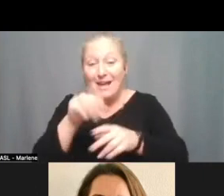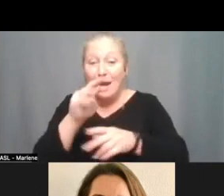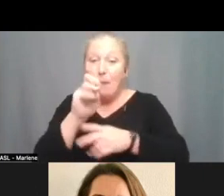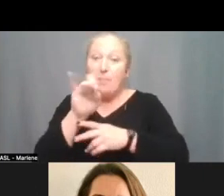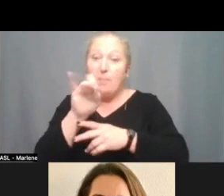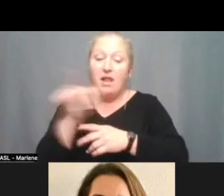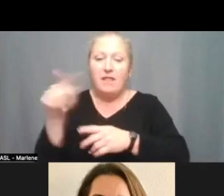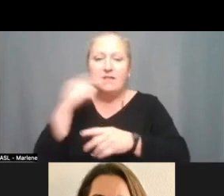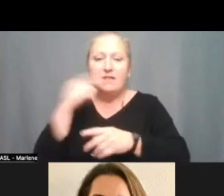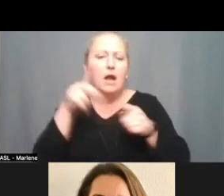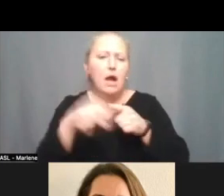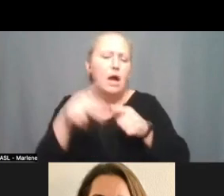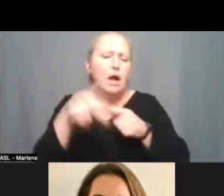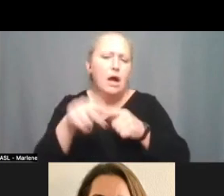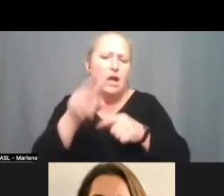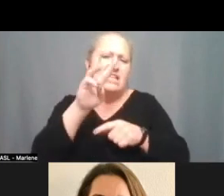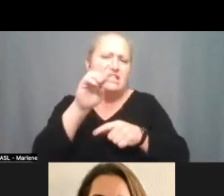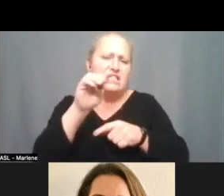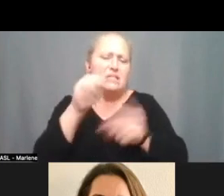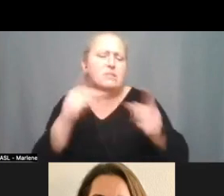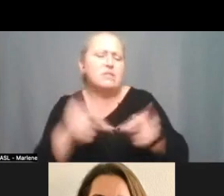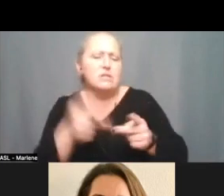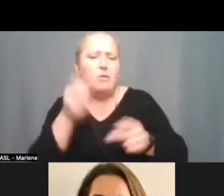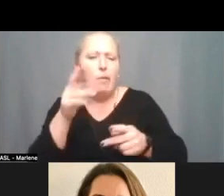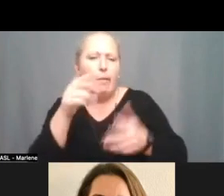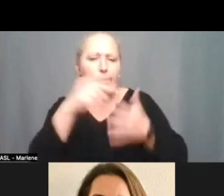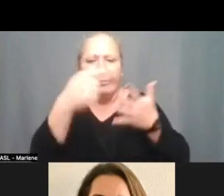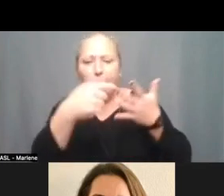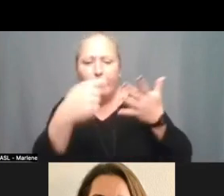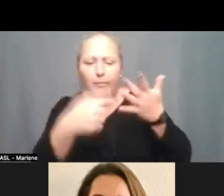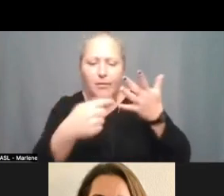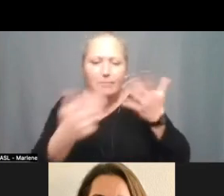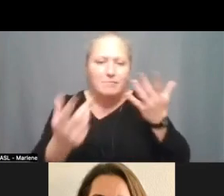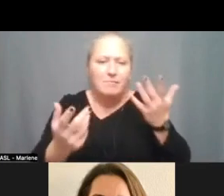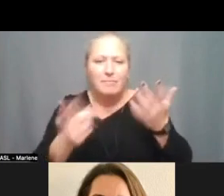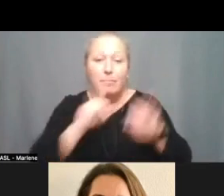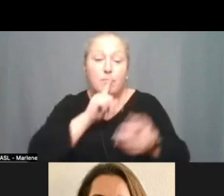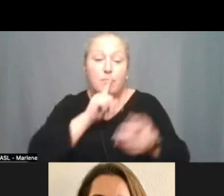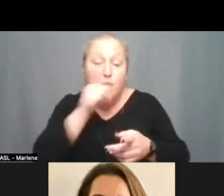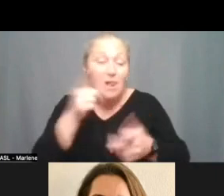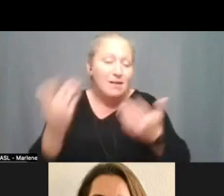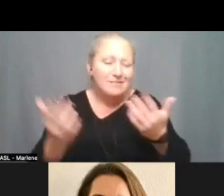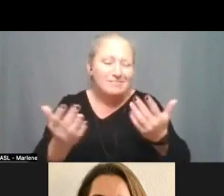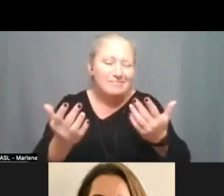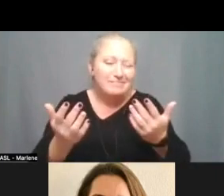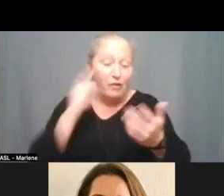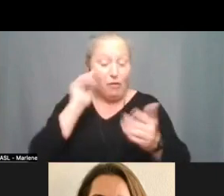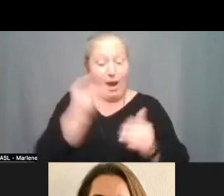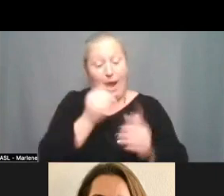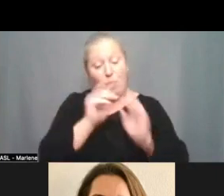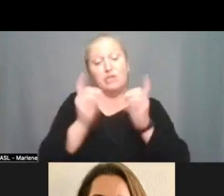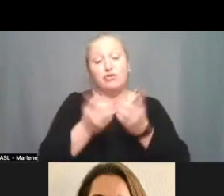they're cutting down cutting 60 positions or this and that you know um but the reality is um at least for our district we